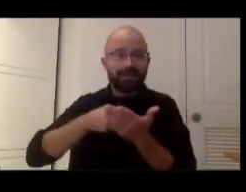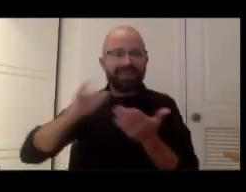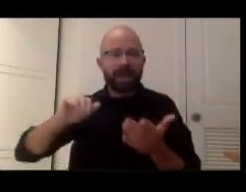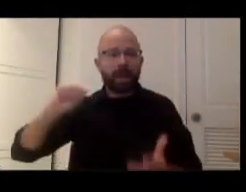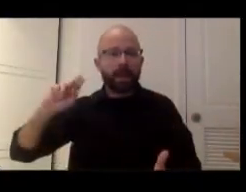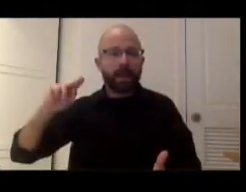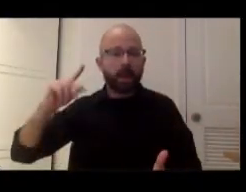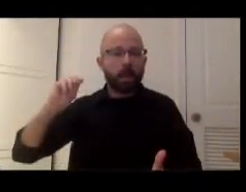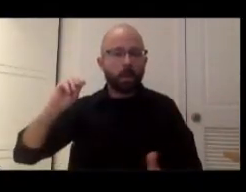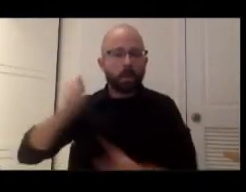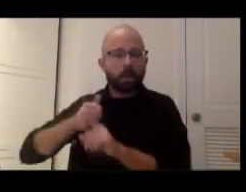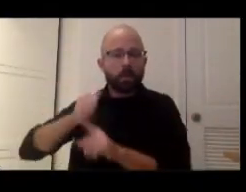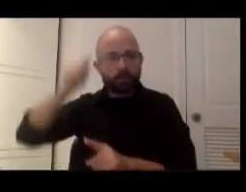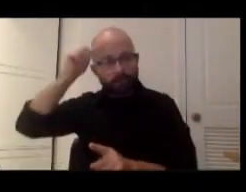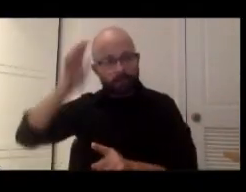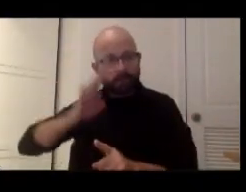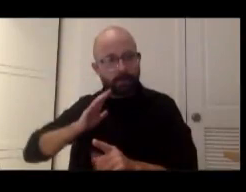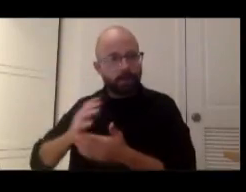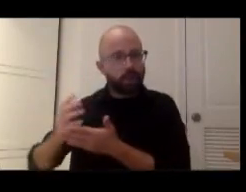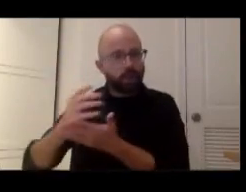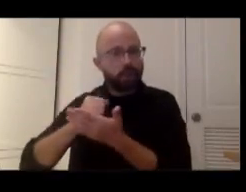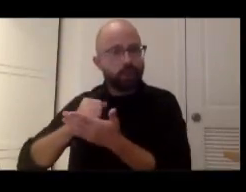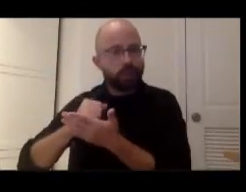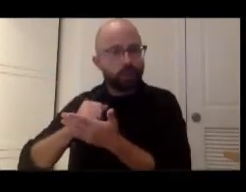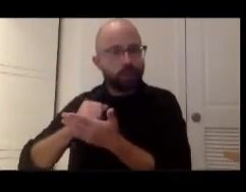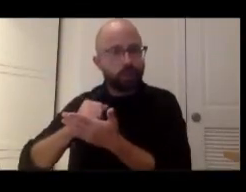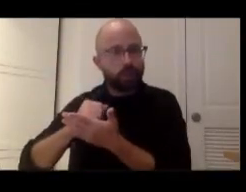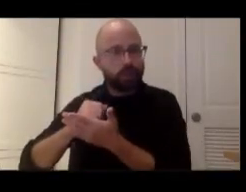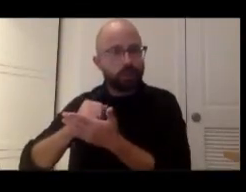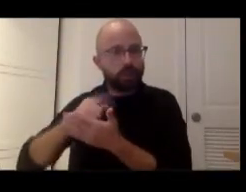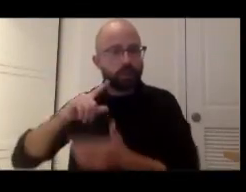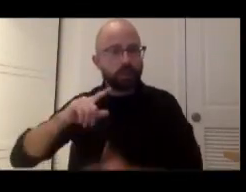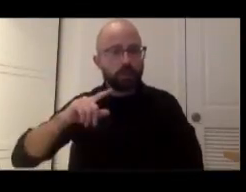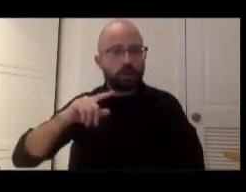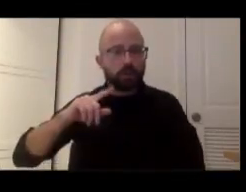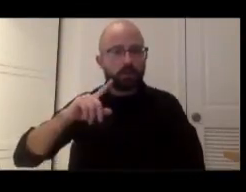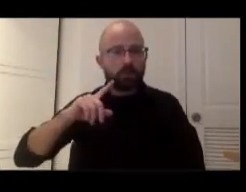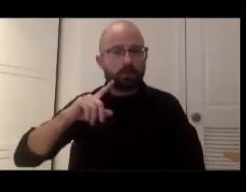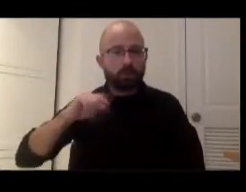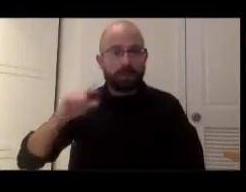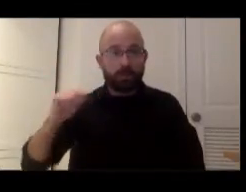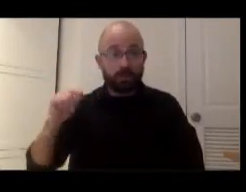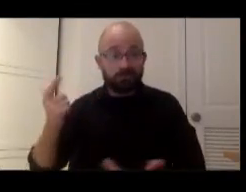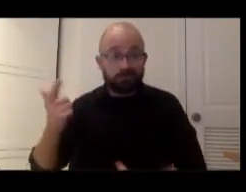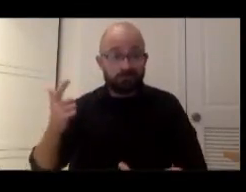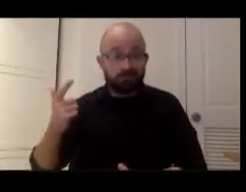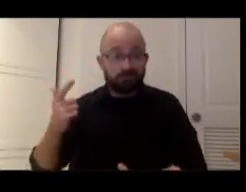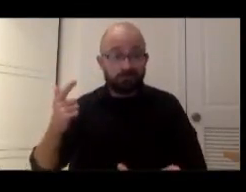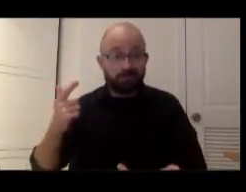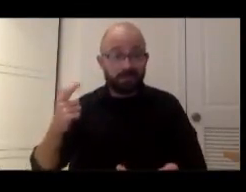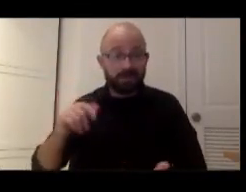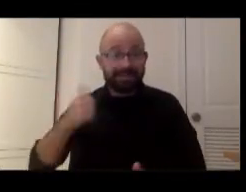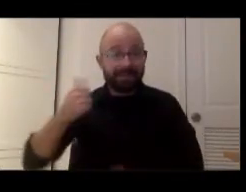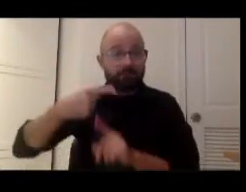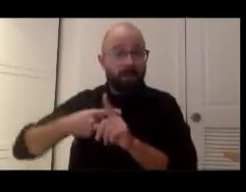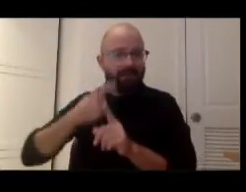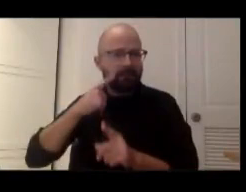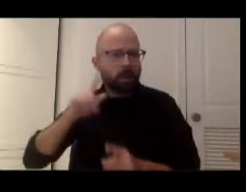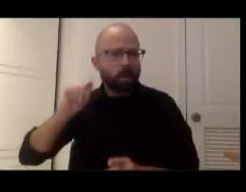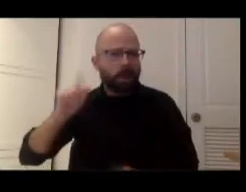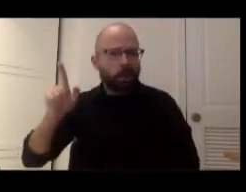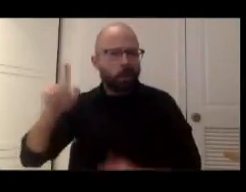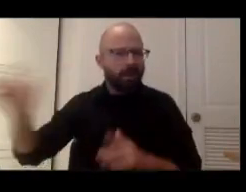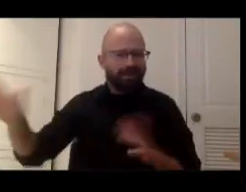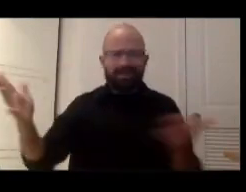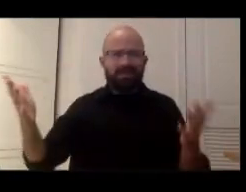would have made in 2020. So it takes 10 months into the year 2021. And then those are things that we really, you know,